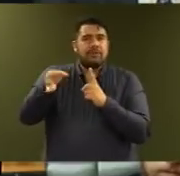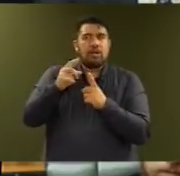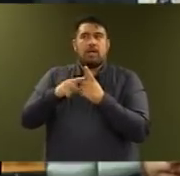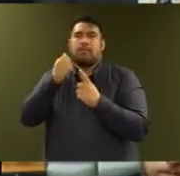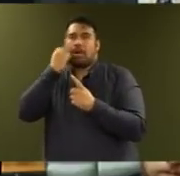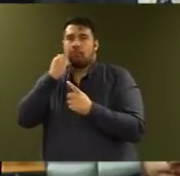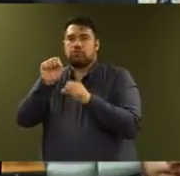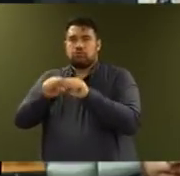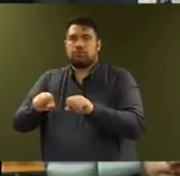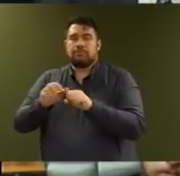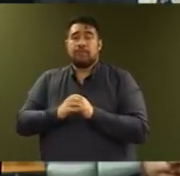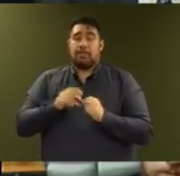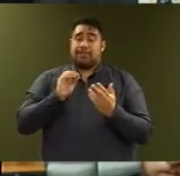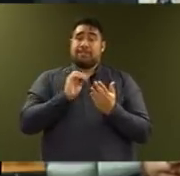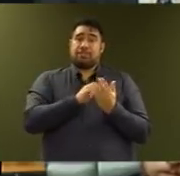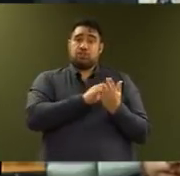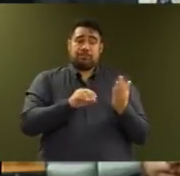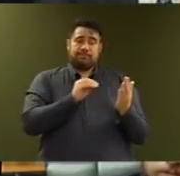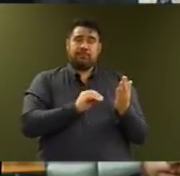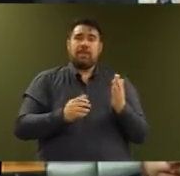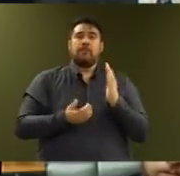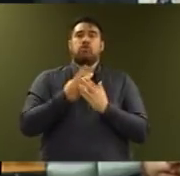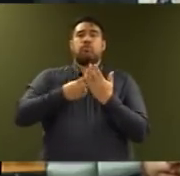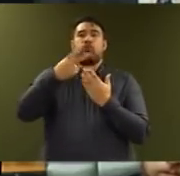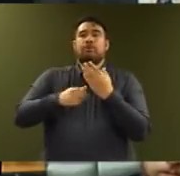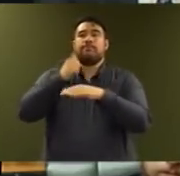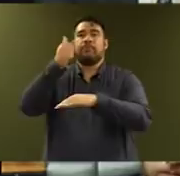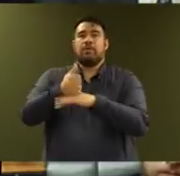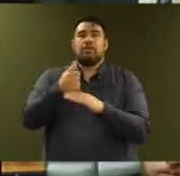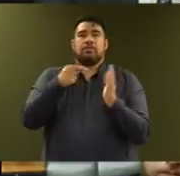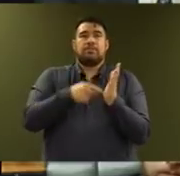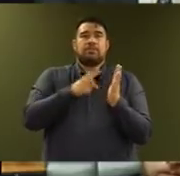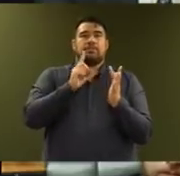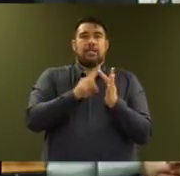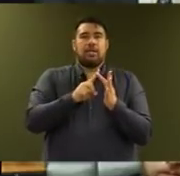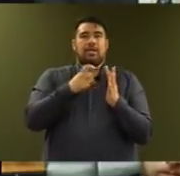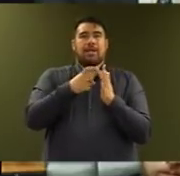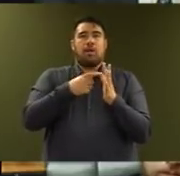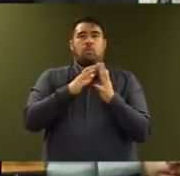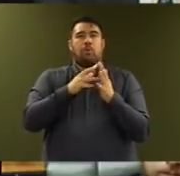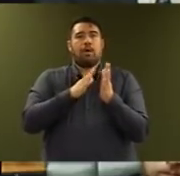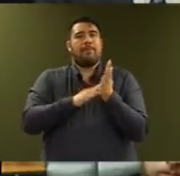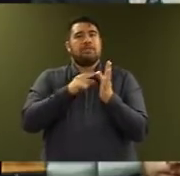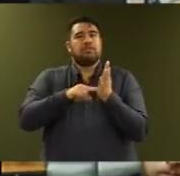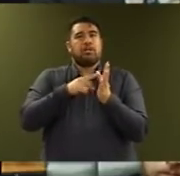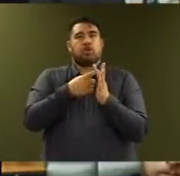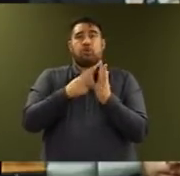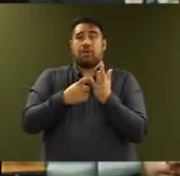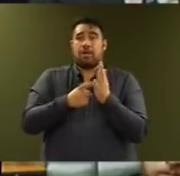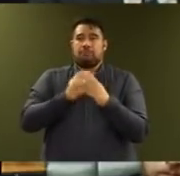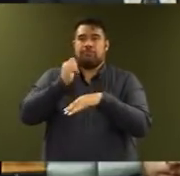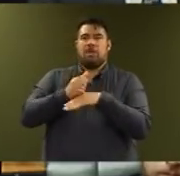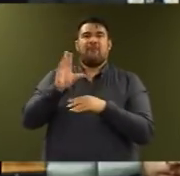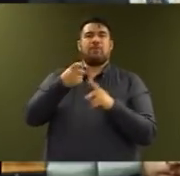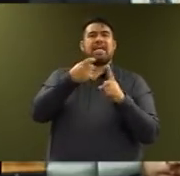In this Budget, a new programme, Te Kaua Matakura, championed by the Hon. Kelvin Davis, will be developed for students who